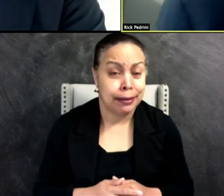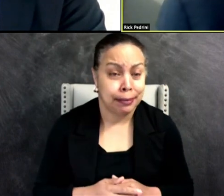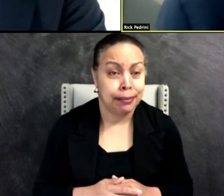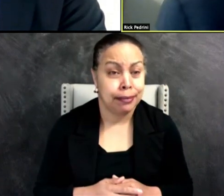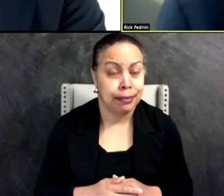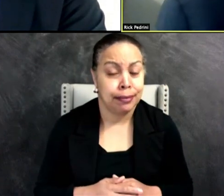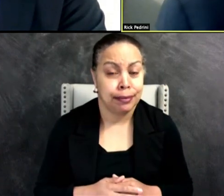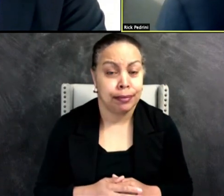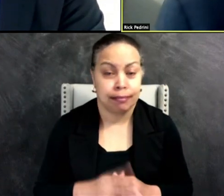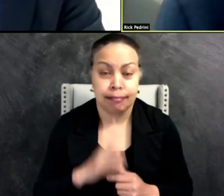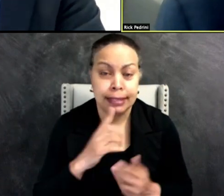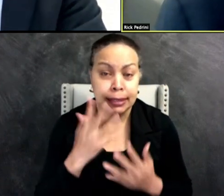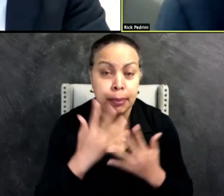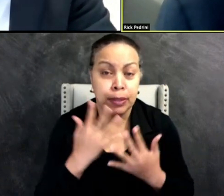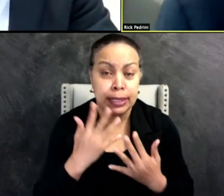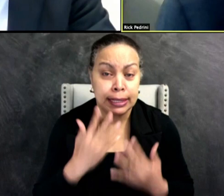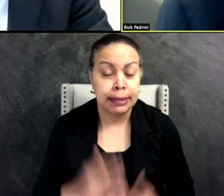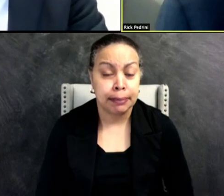It's embarrassing.